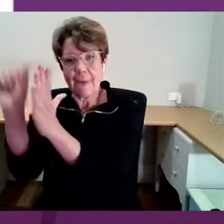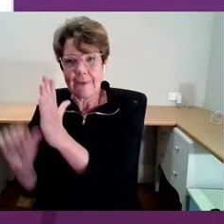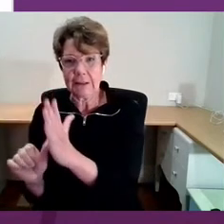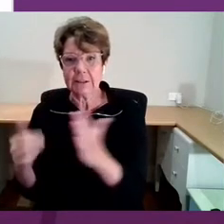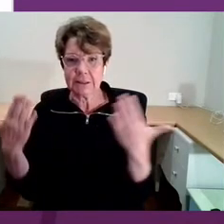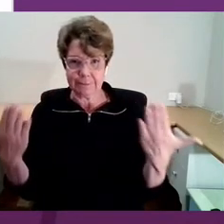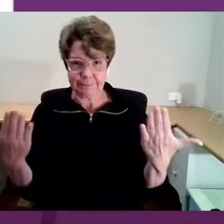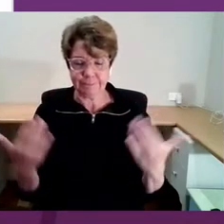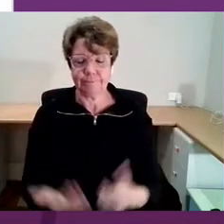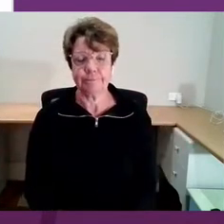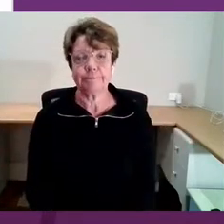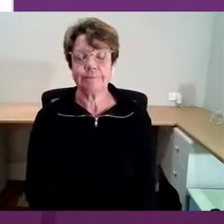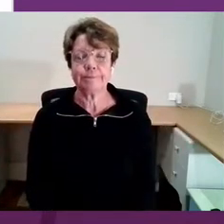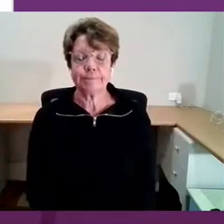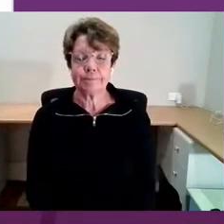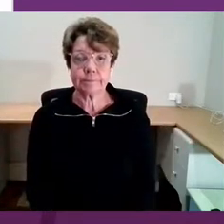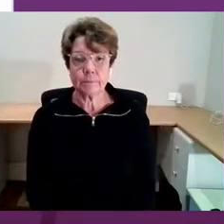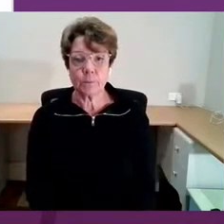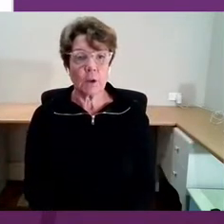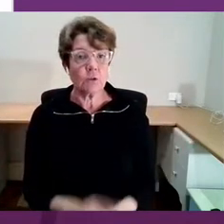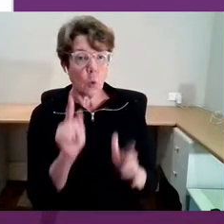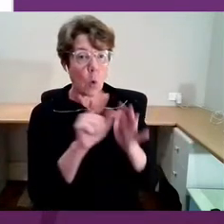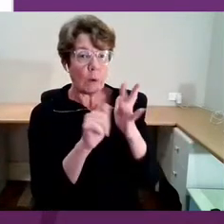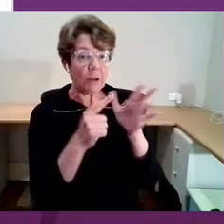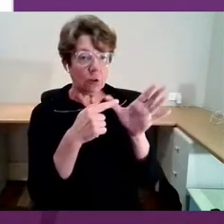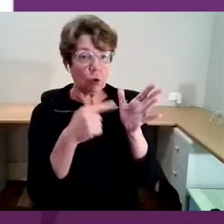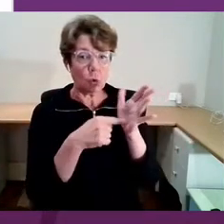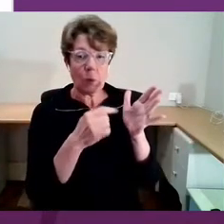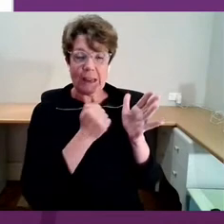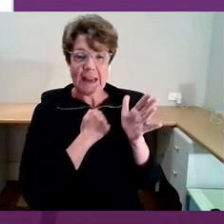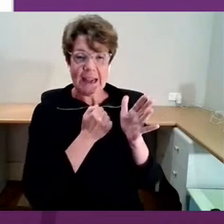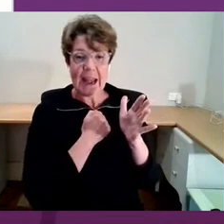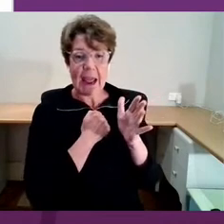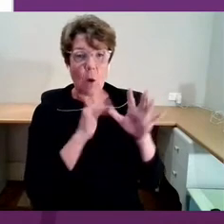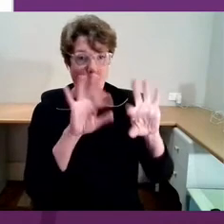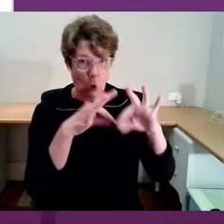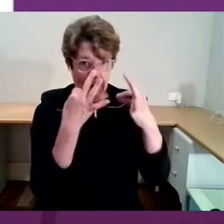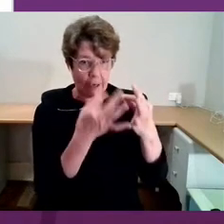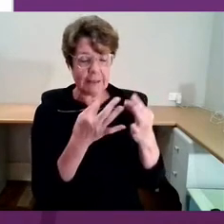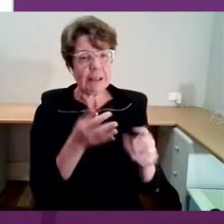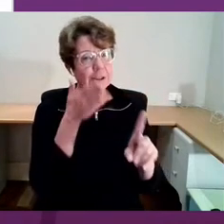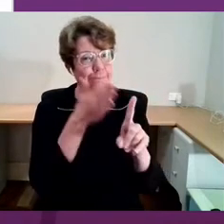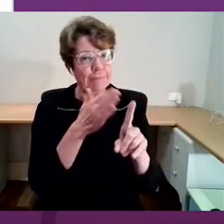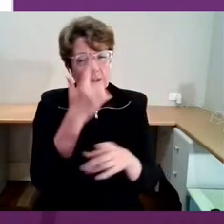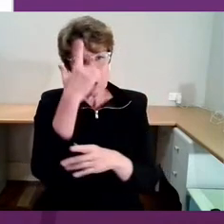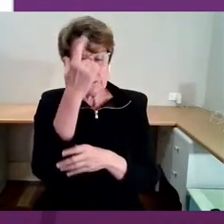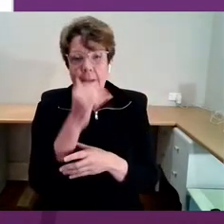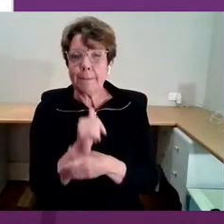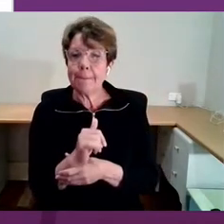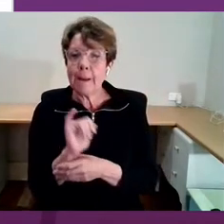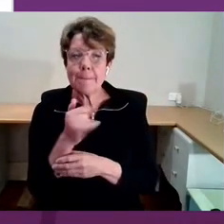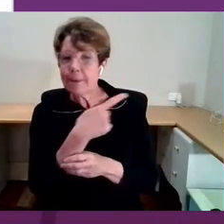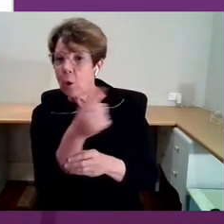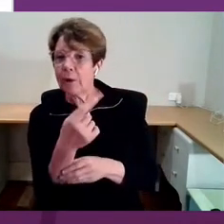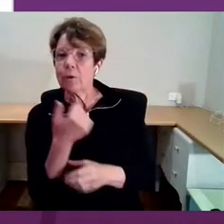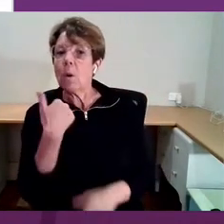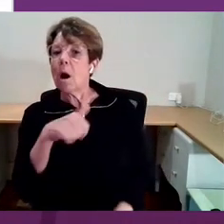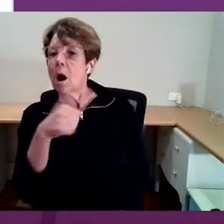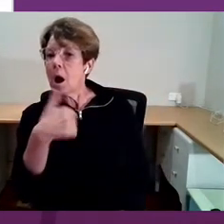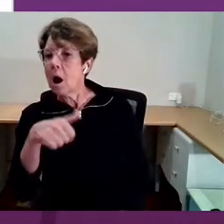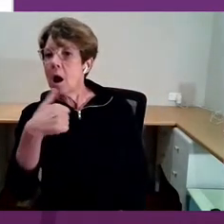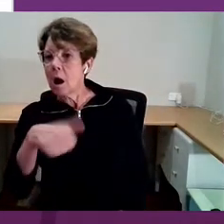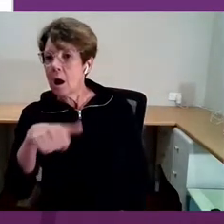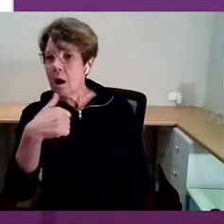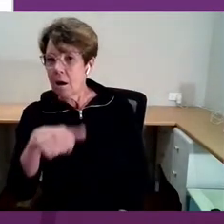So at the very heart of what we do at the Commission is a concept that actually I think might resonate with all of you. I think